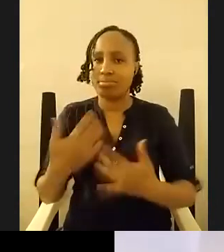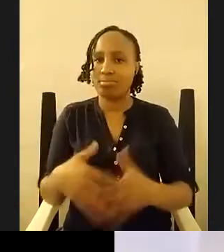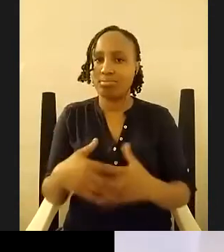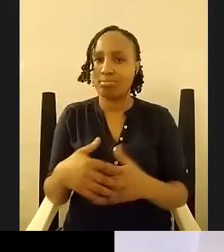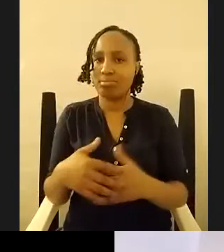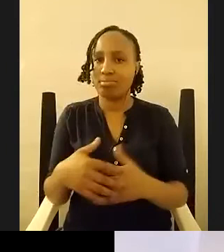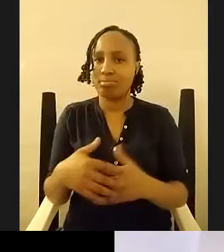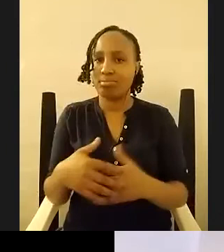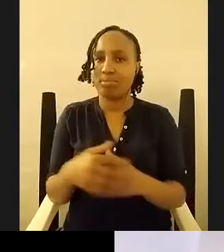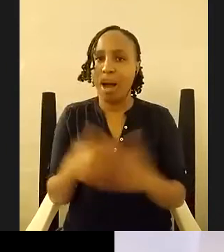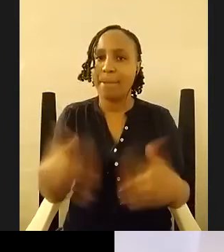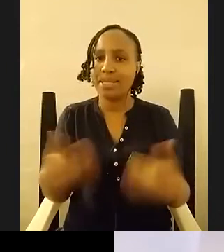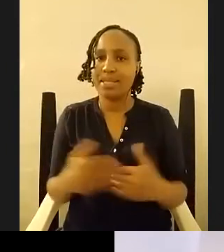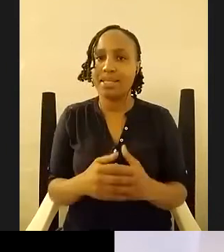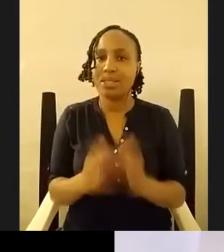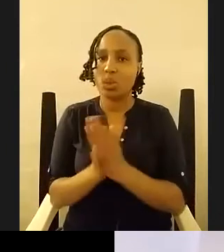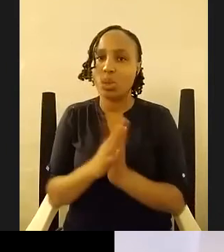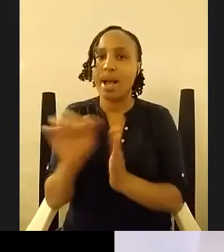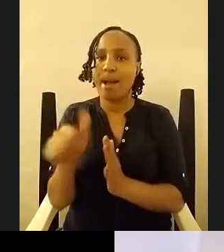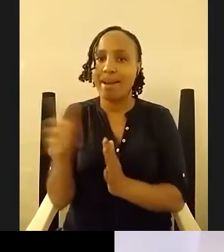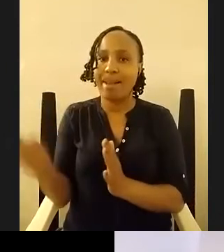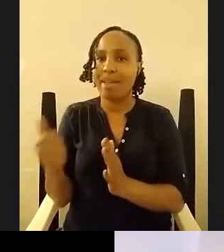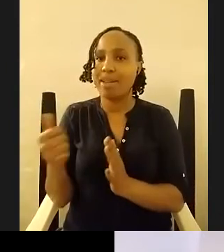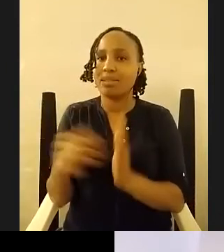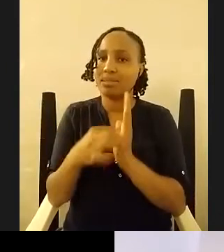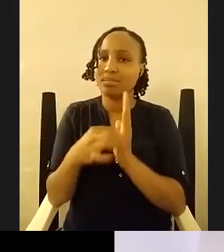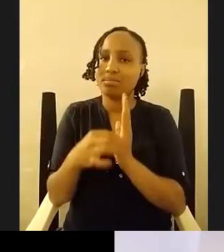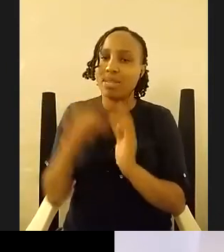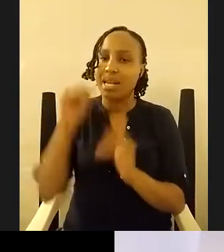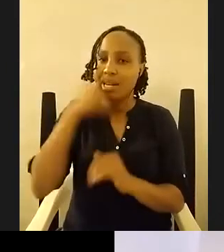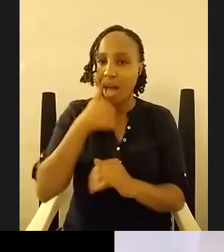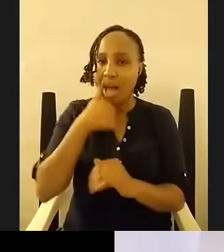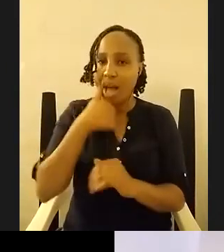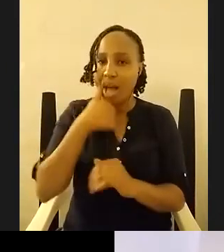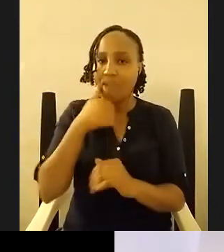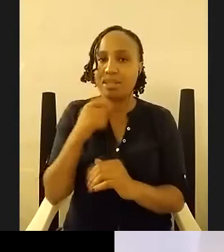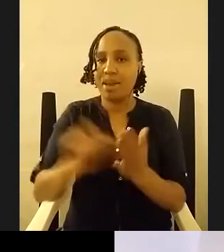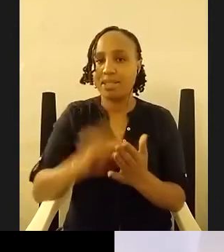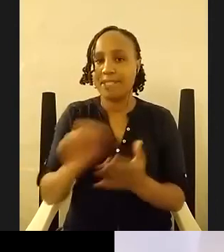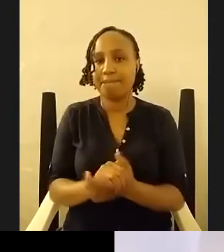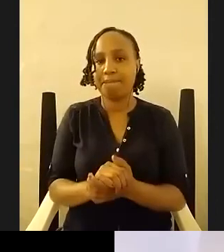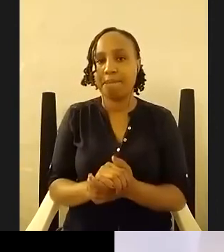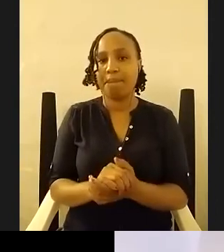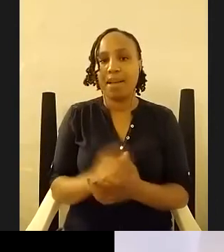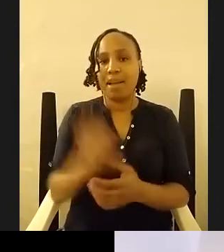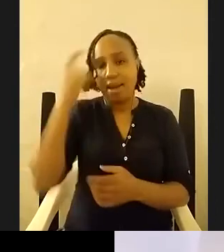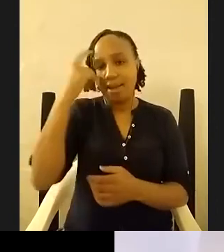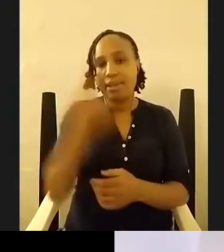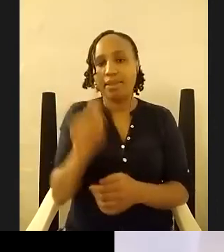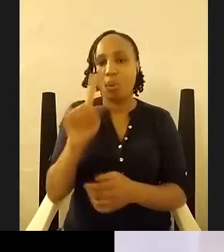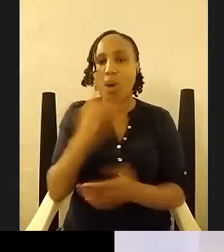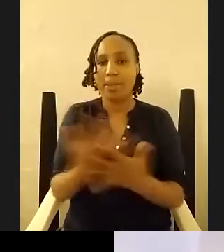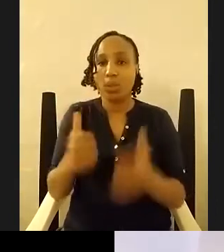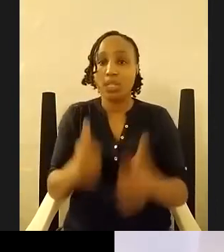another i think spectacular bit of writing i think the one thing the one thing i always do is i